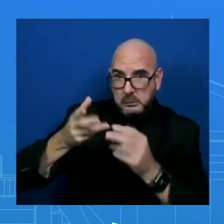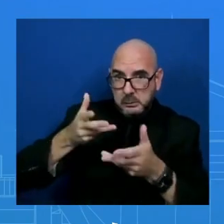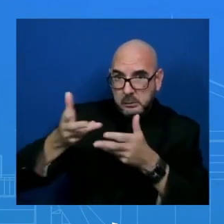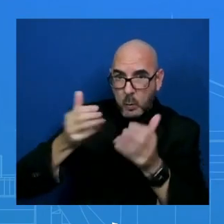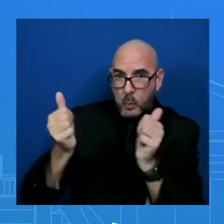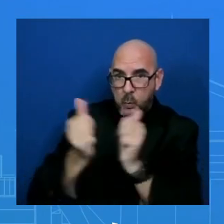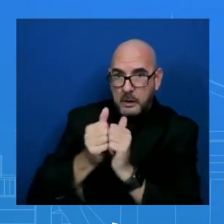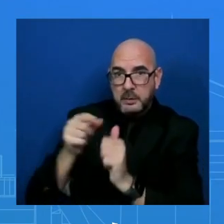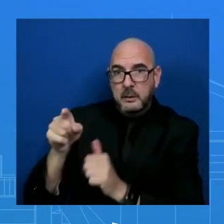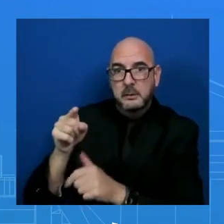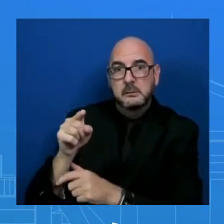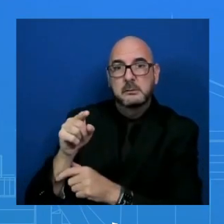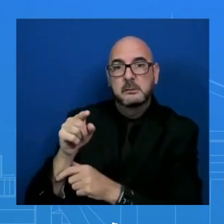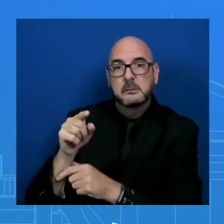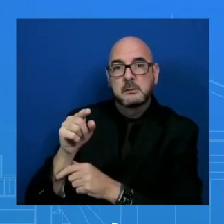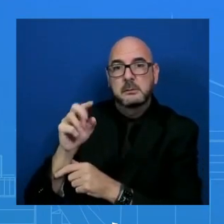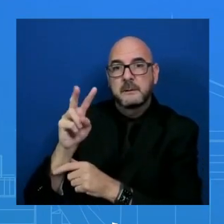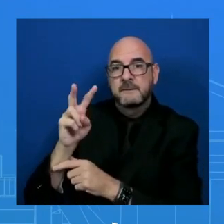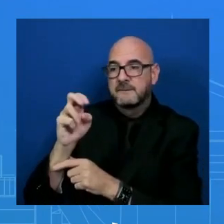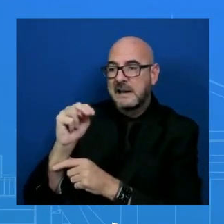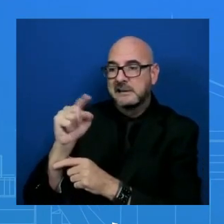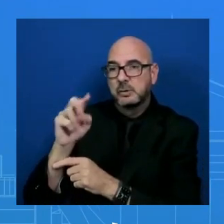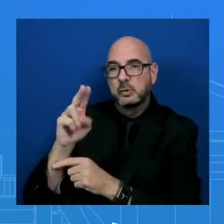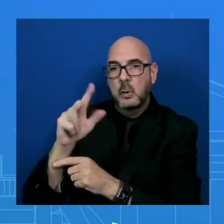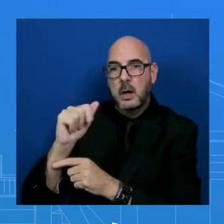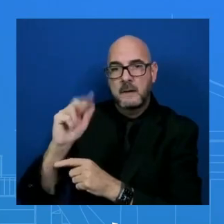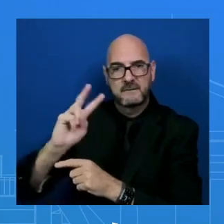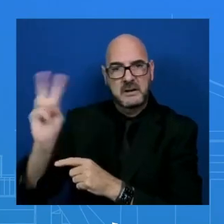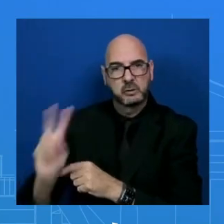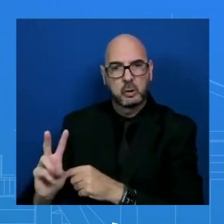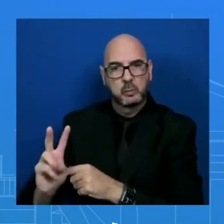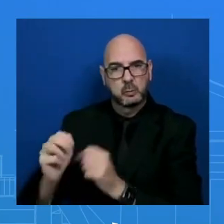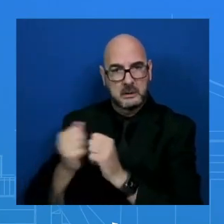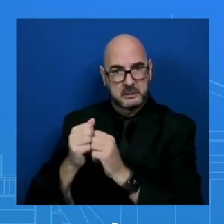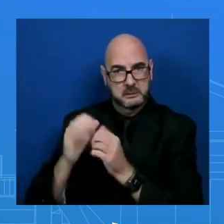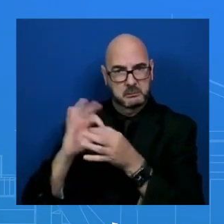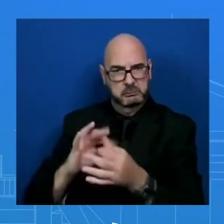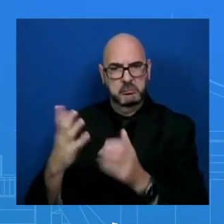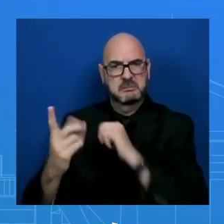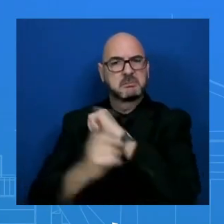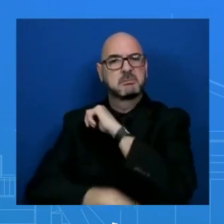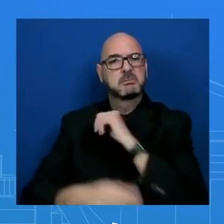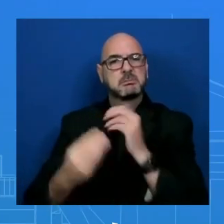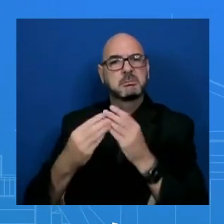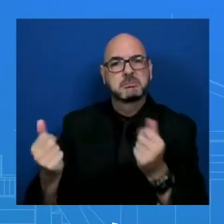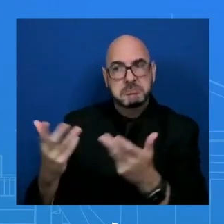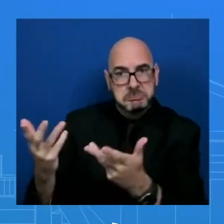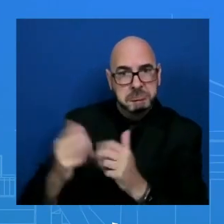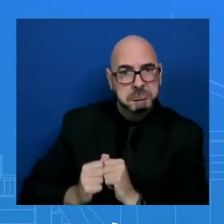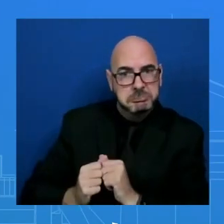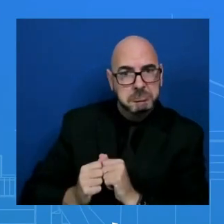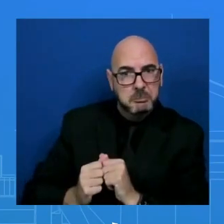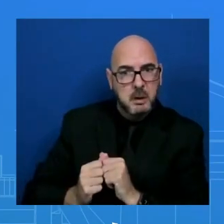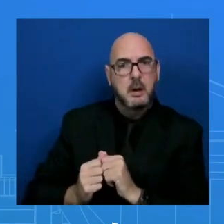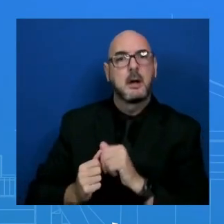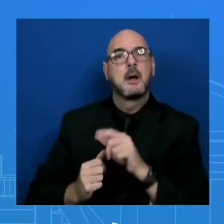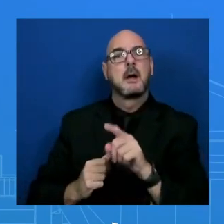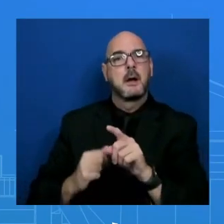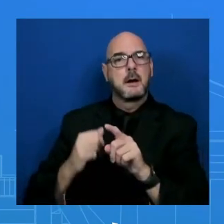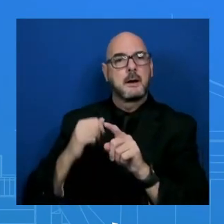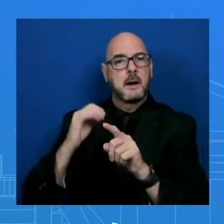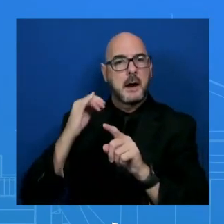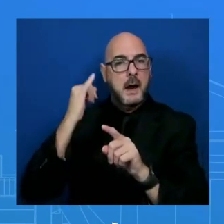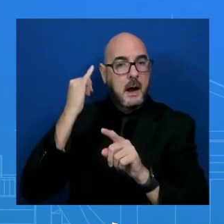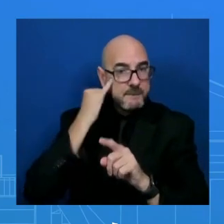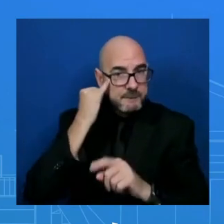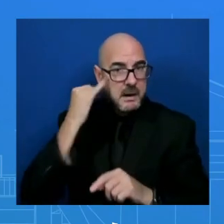exchanging sanctions relief for concrete steps toward democratic elections. Do you